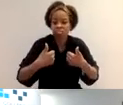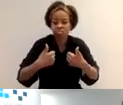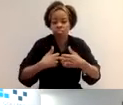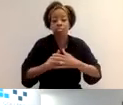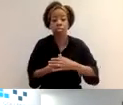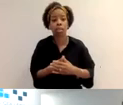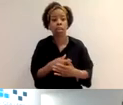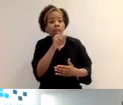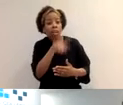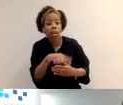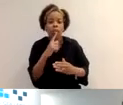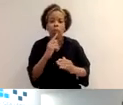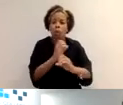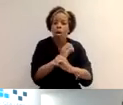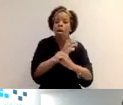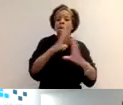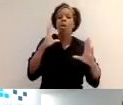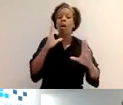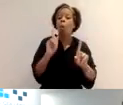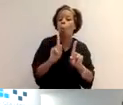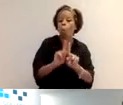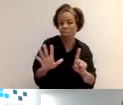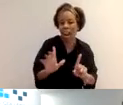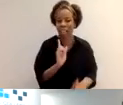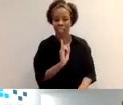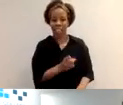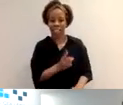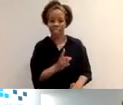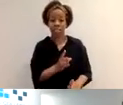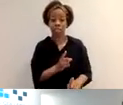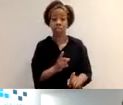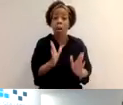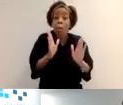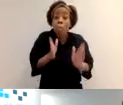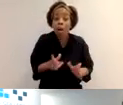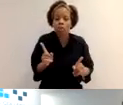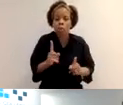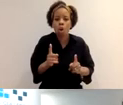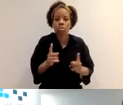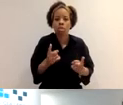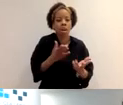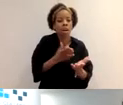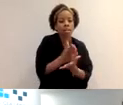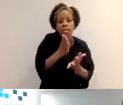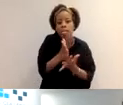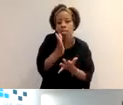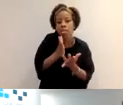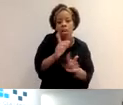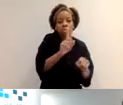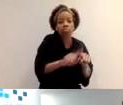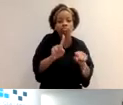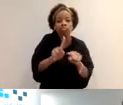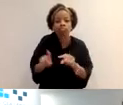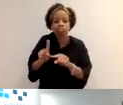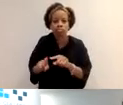thinking and just a bit of an idea. But the main thing is you're doing a mixture, so the key message to get across today is don't just stick to one type of